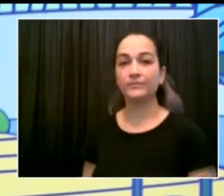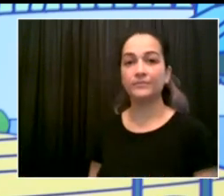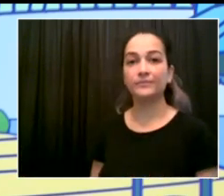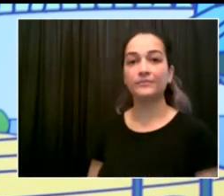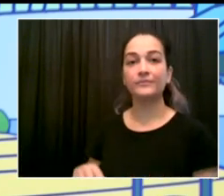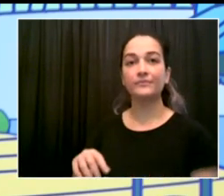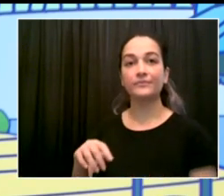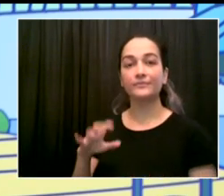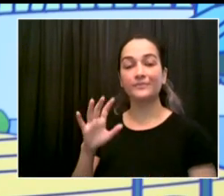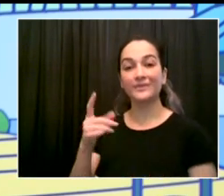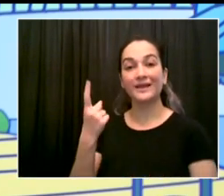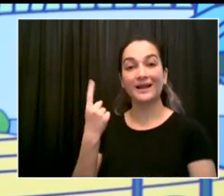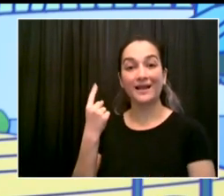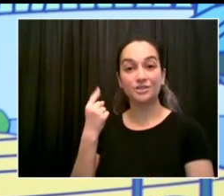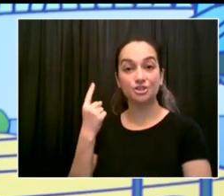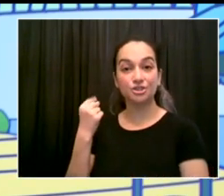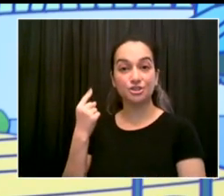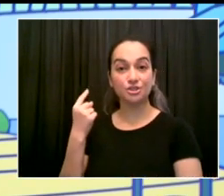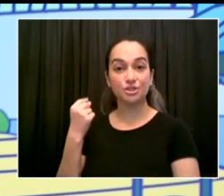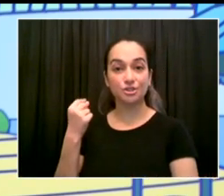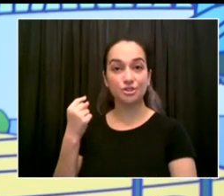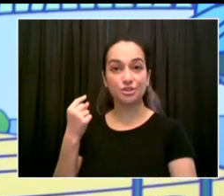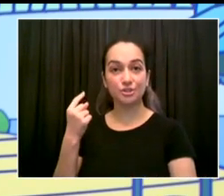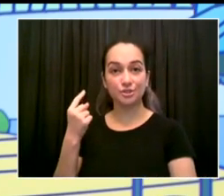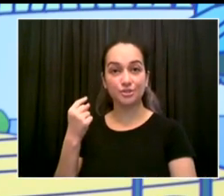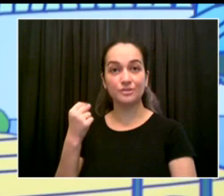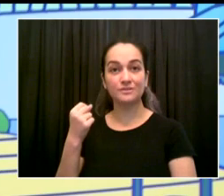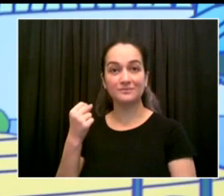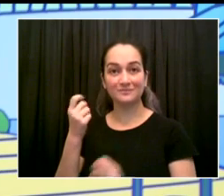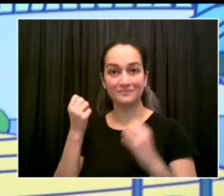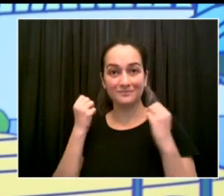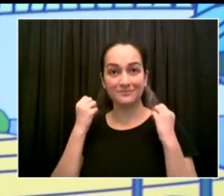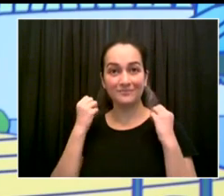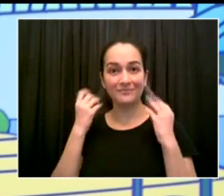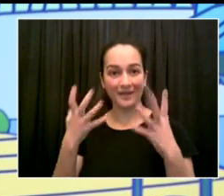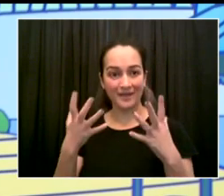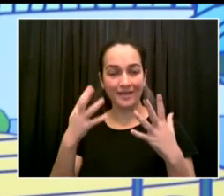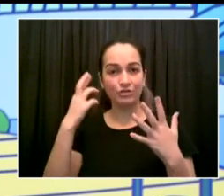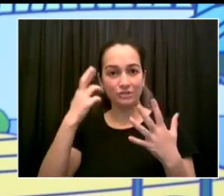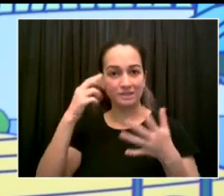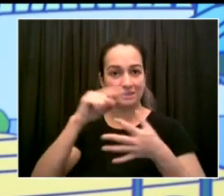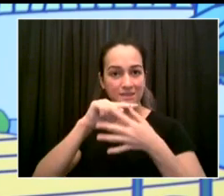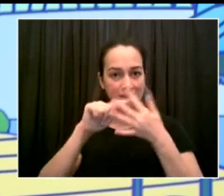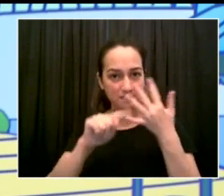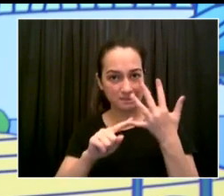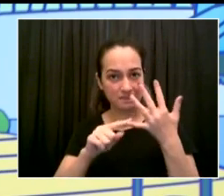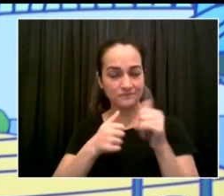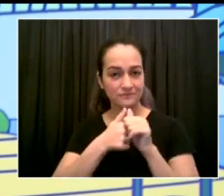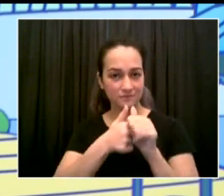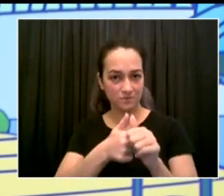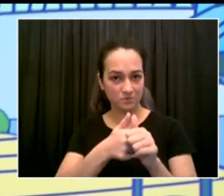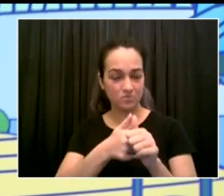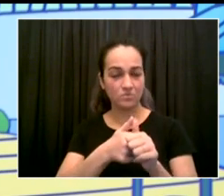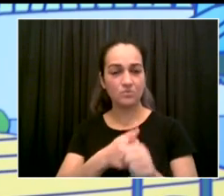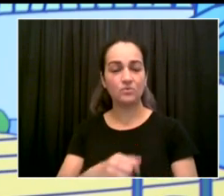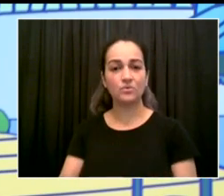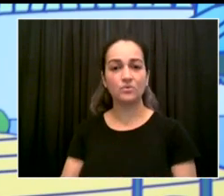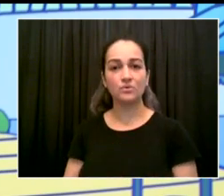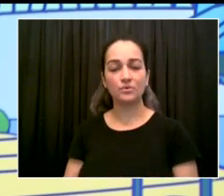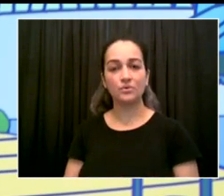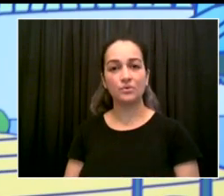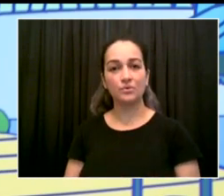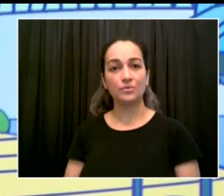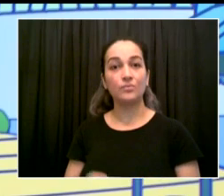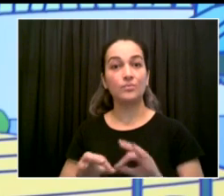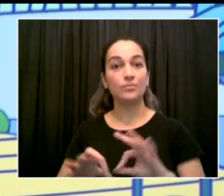way to focus on health and safety but also minimize disruption. So it's going to be case-by-case but with a very